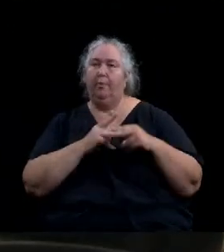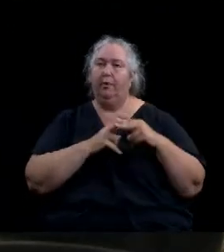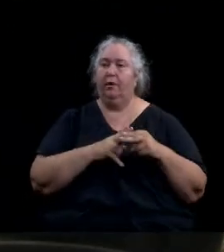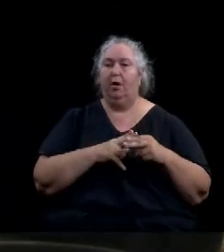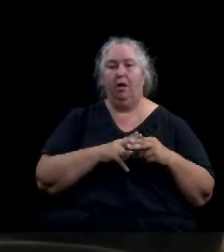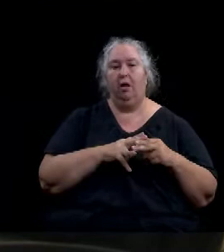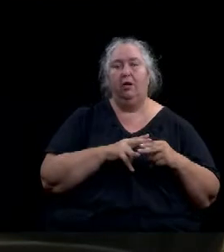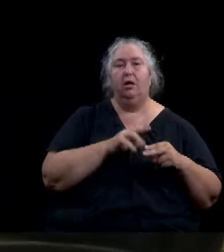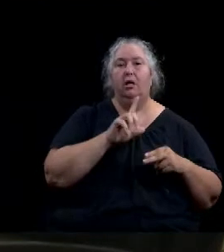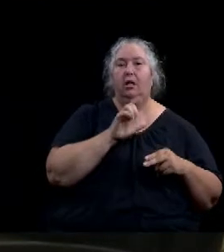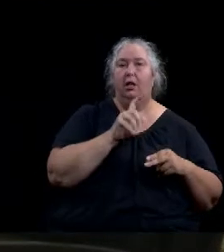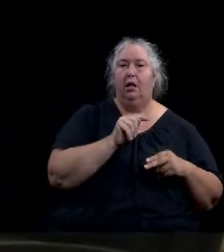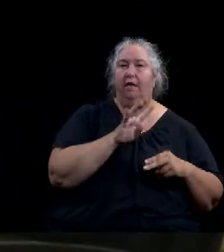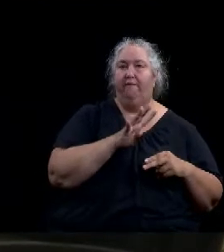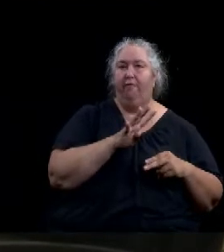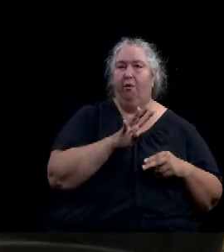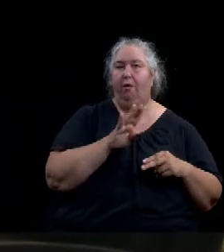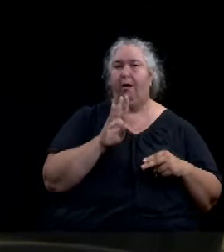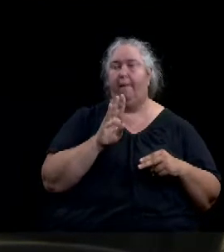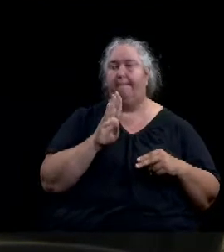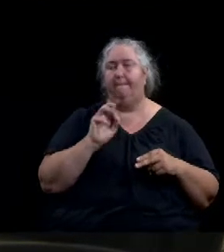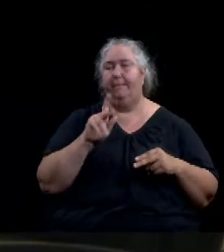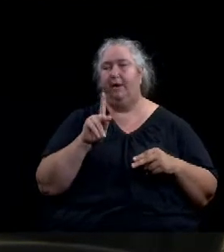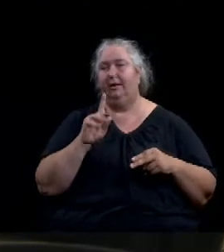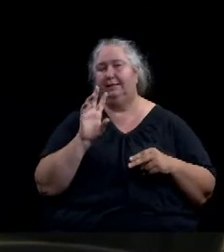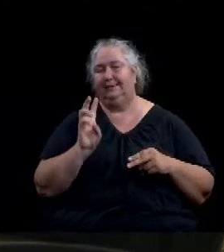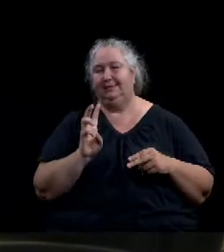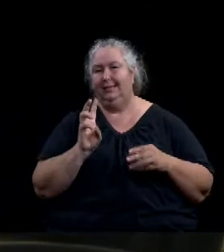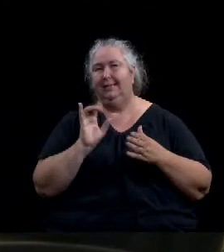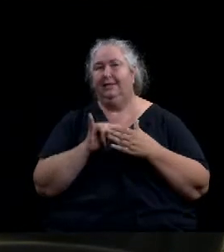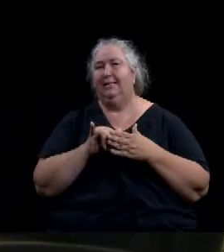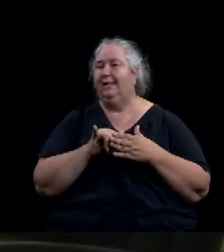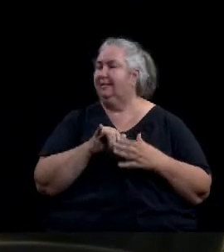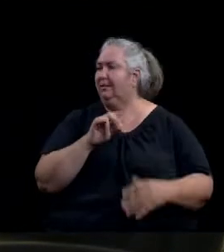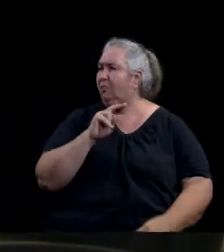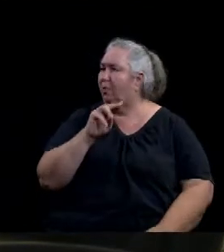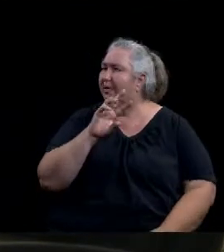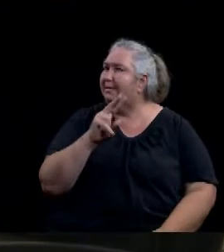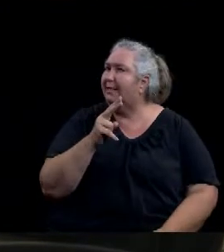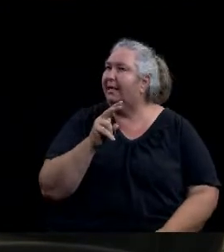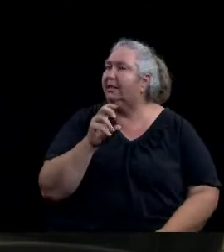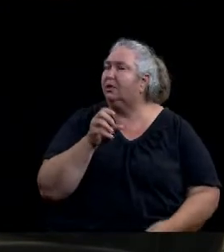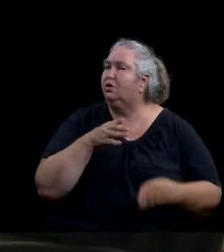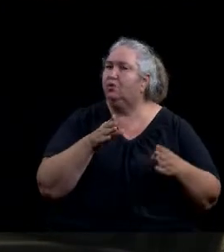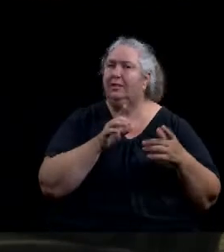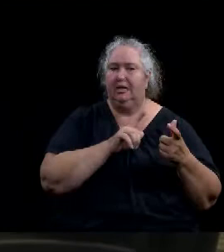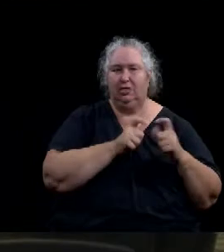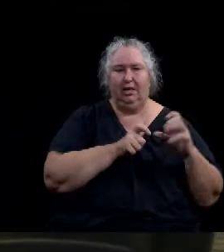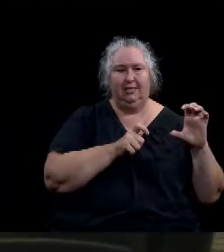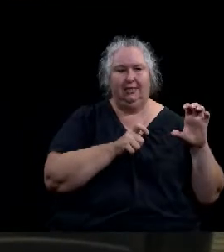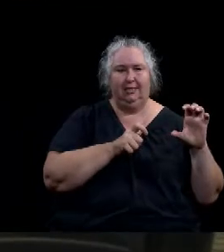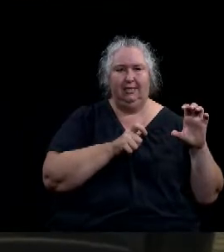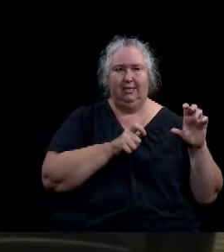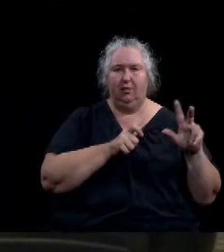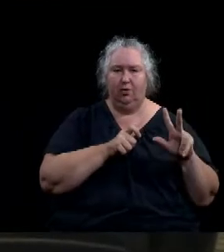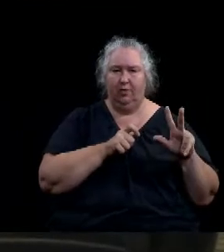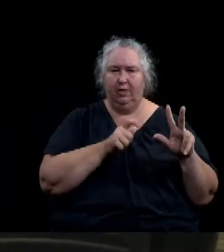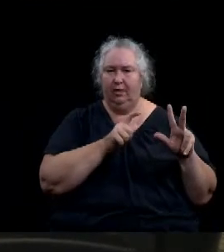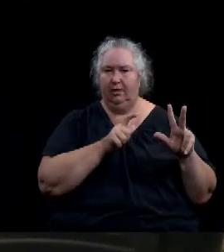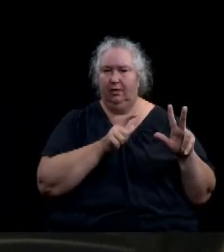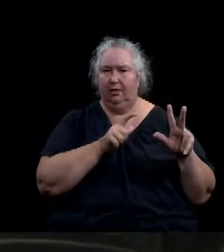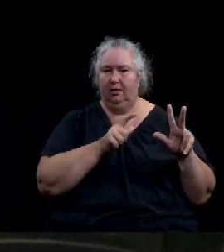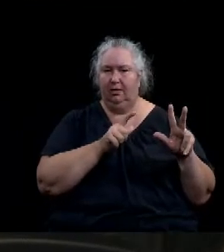-24 North 32nd Street, shall be changed from C-3 district classification and become and be designated in the R-2 district